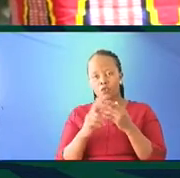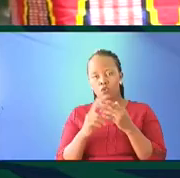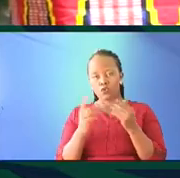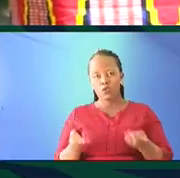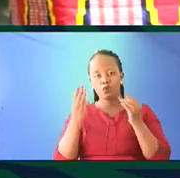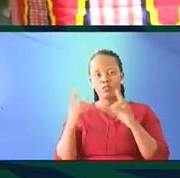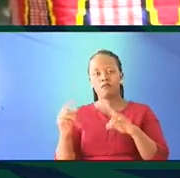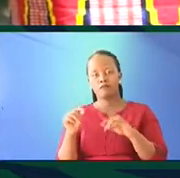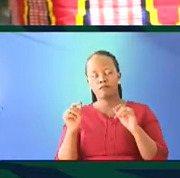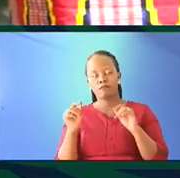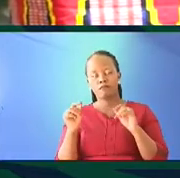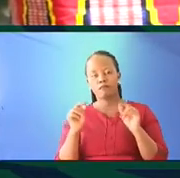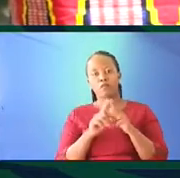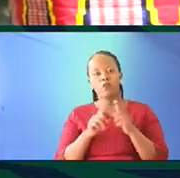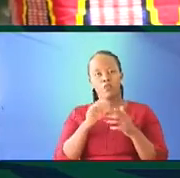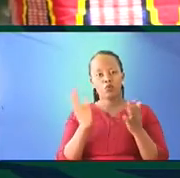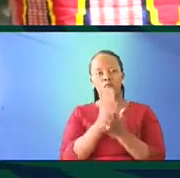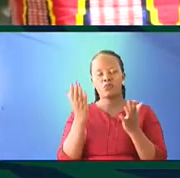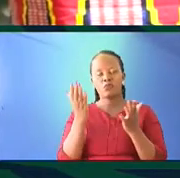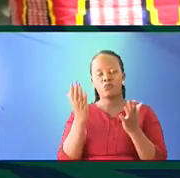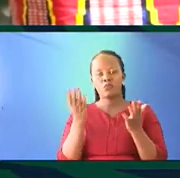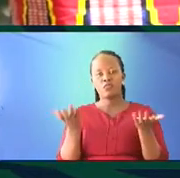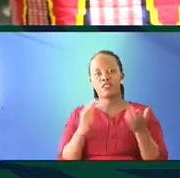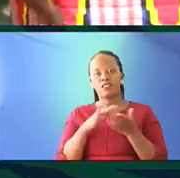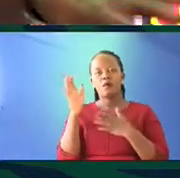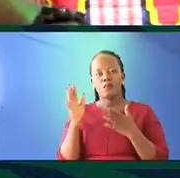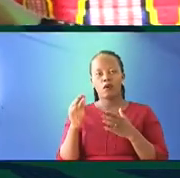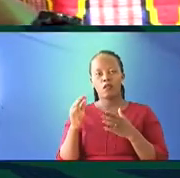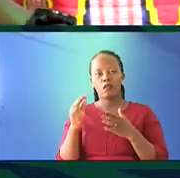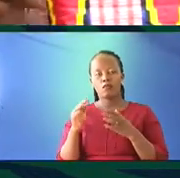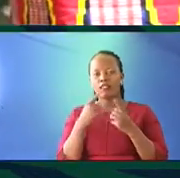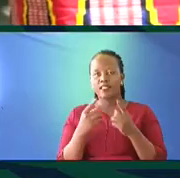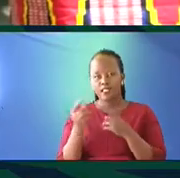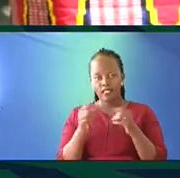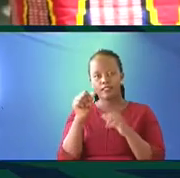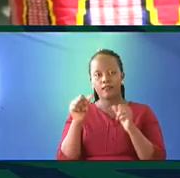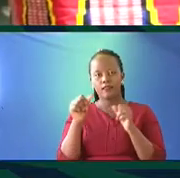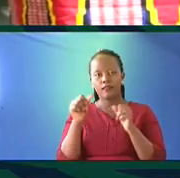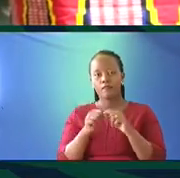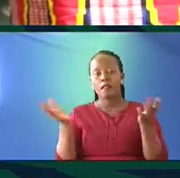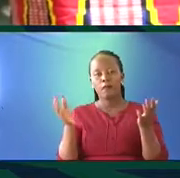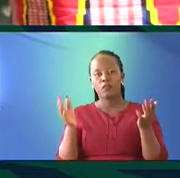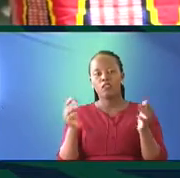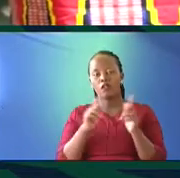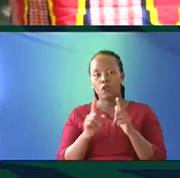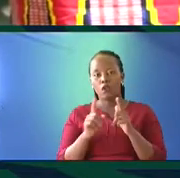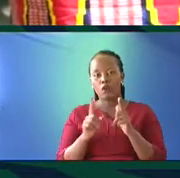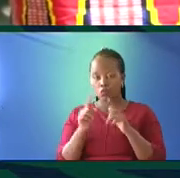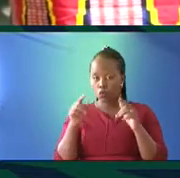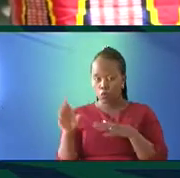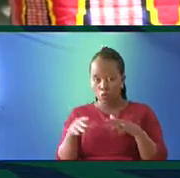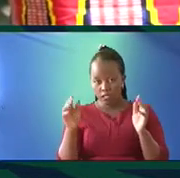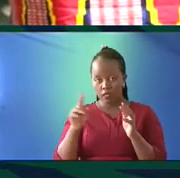word orature and remove the dirtiness of oral literature to make oral literature mainstream. In the